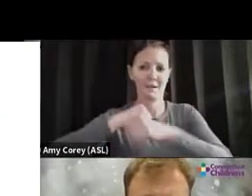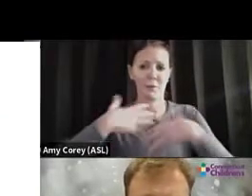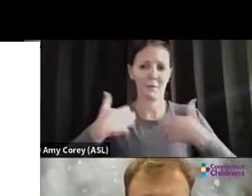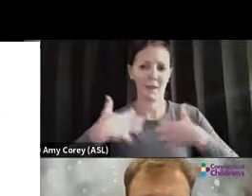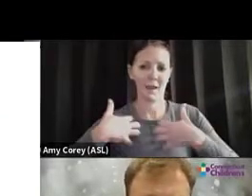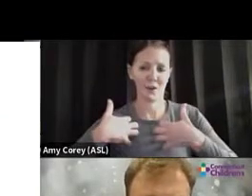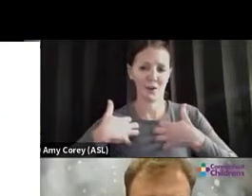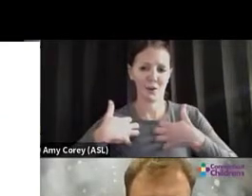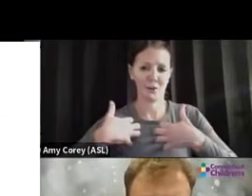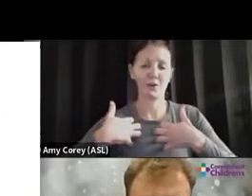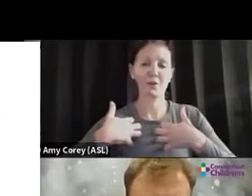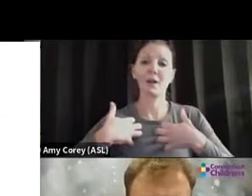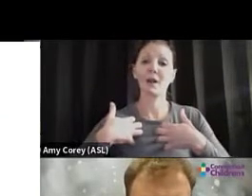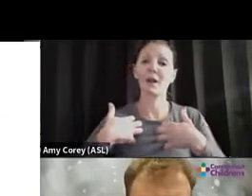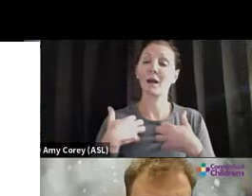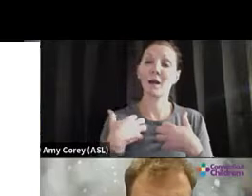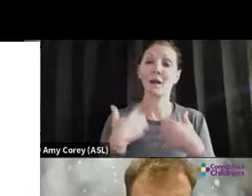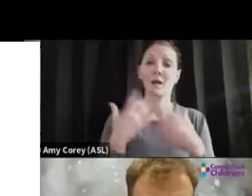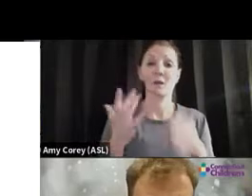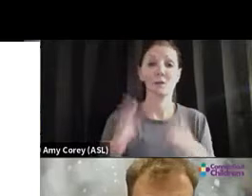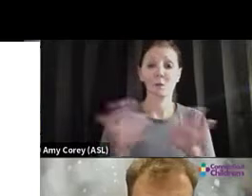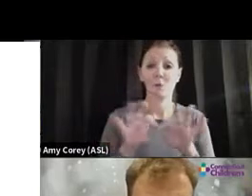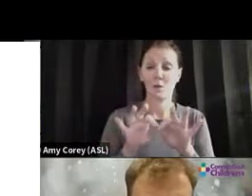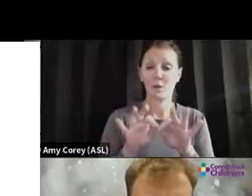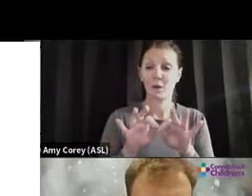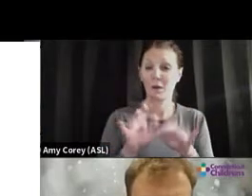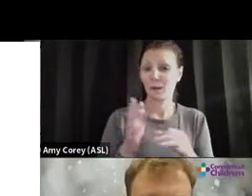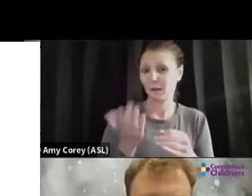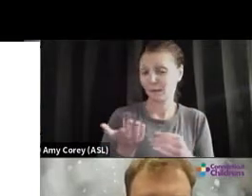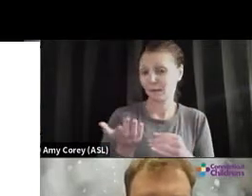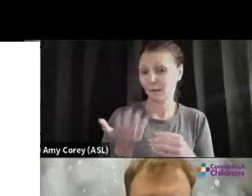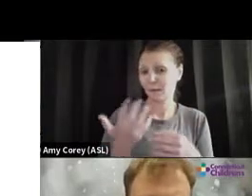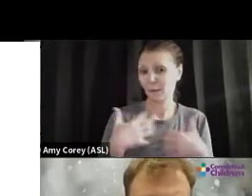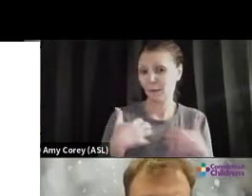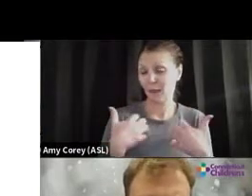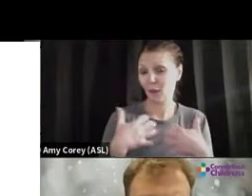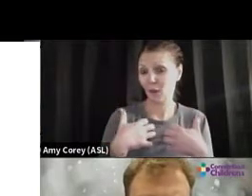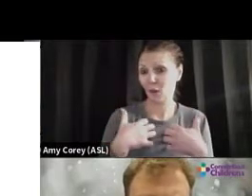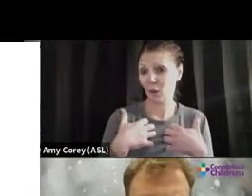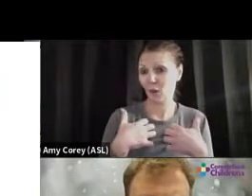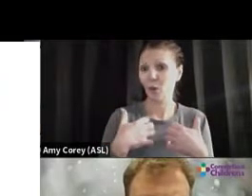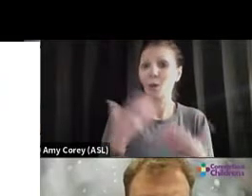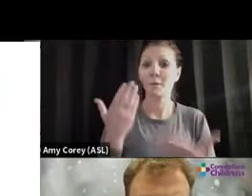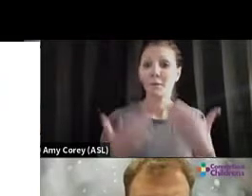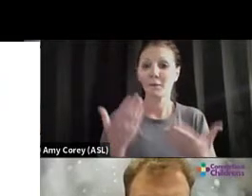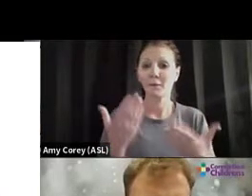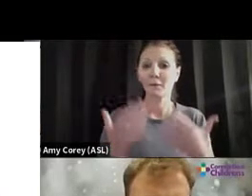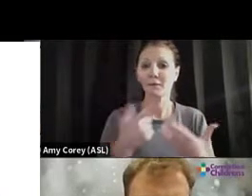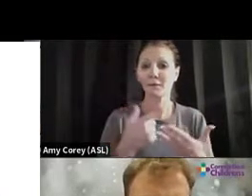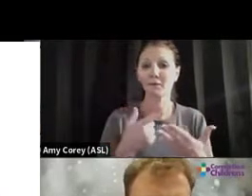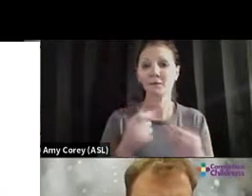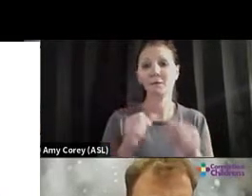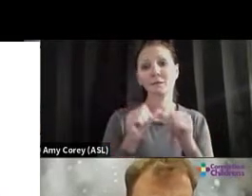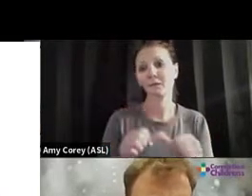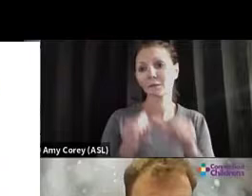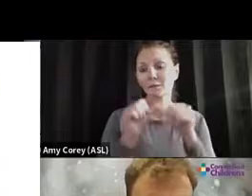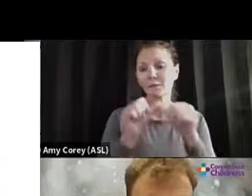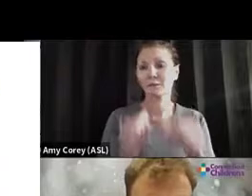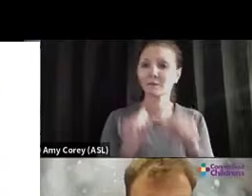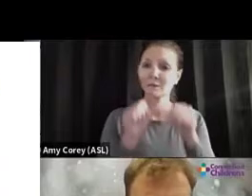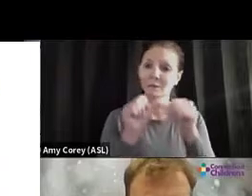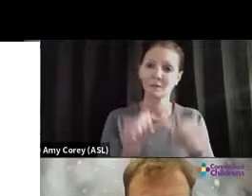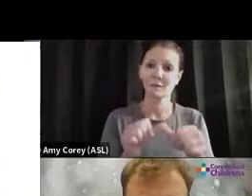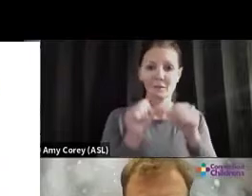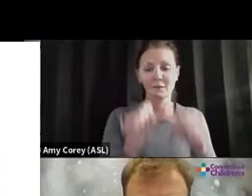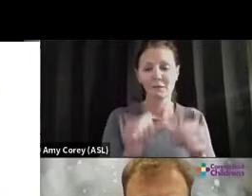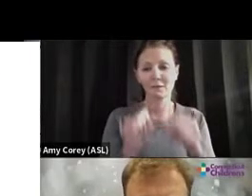Right? But the question is, is there a bear or tiger? Right? Or has it been going on for so long that it's kind of like,